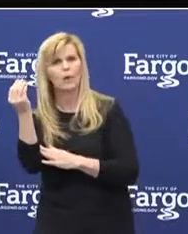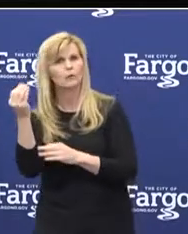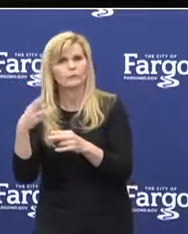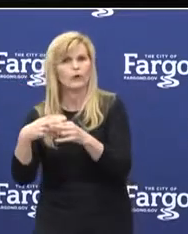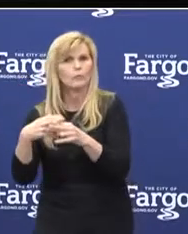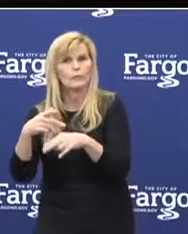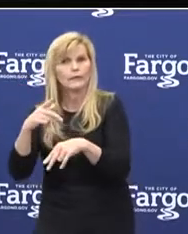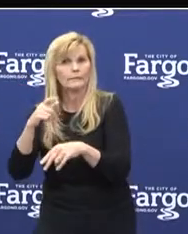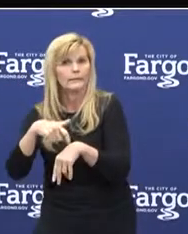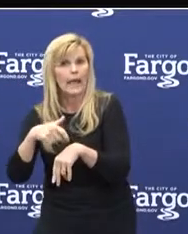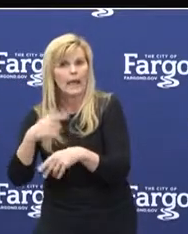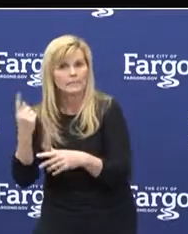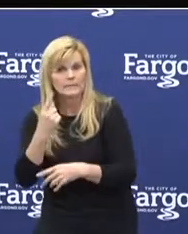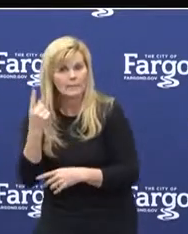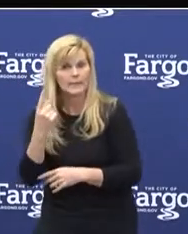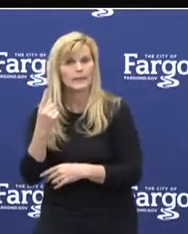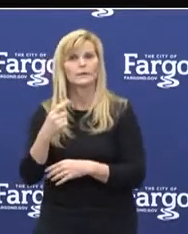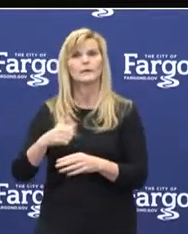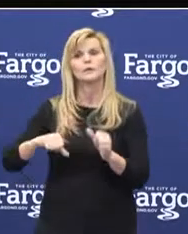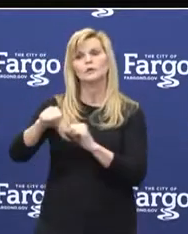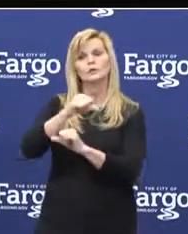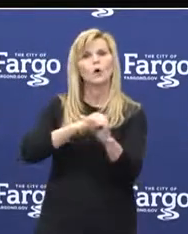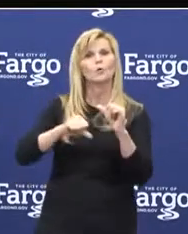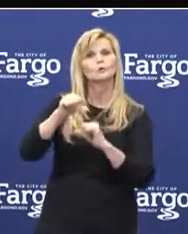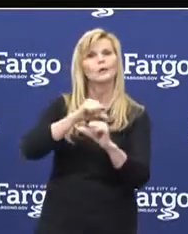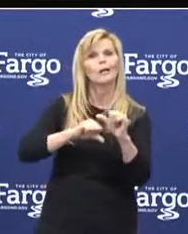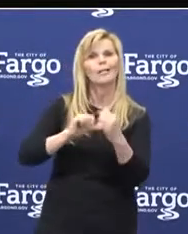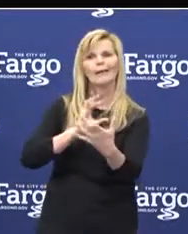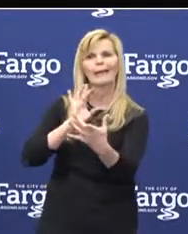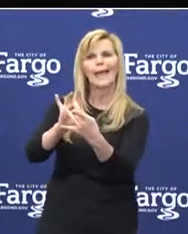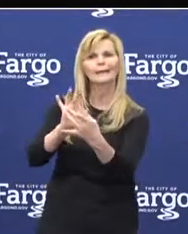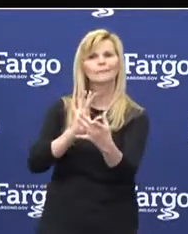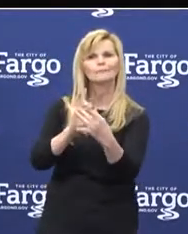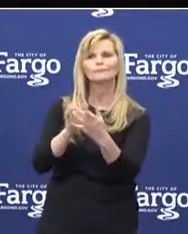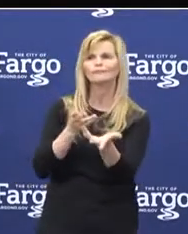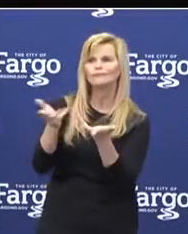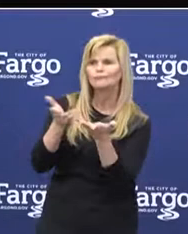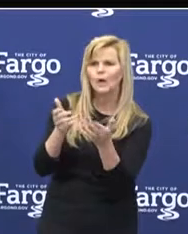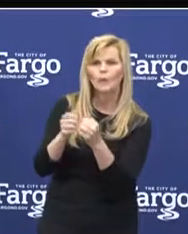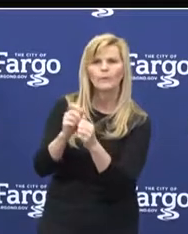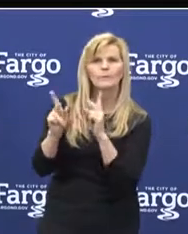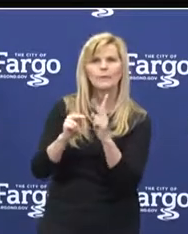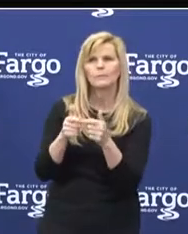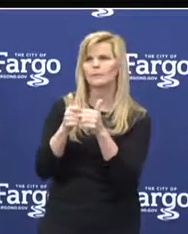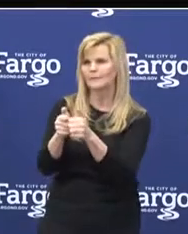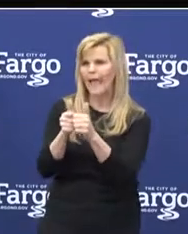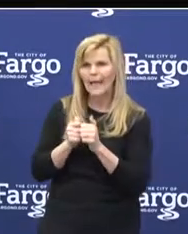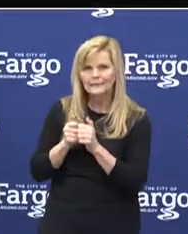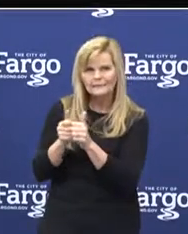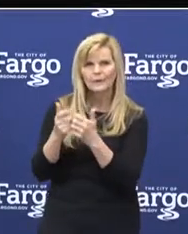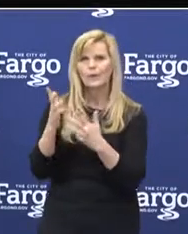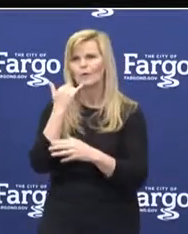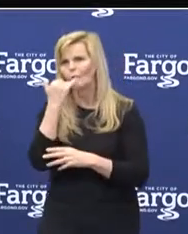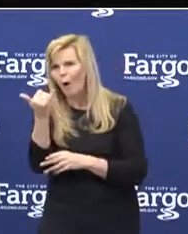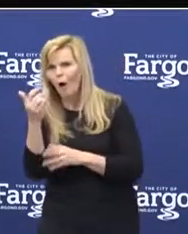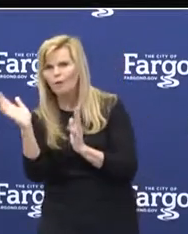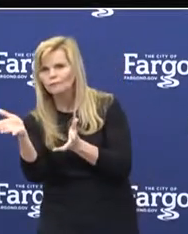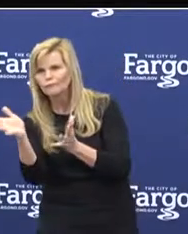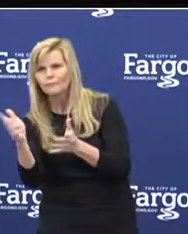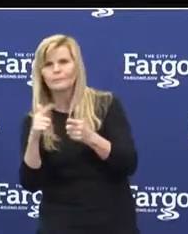brief period of time. Social connection, make sure that you stay connected with others whether it's to text messaging, calling,